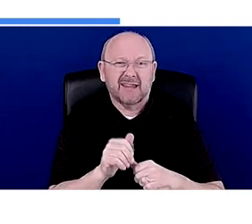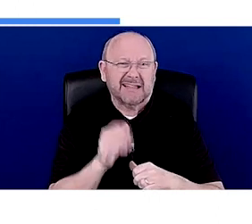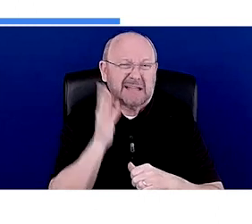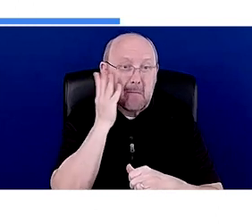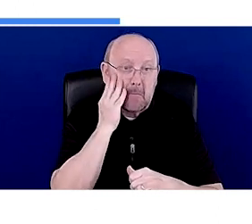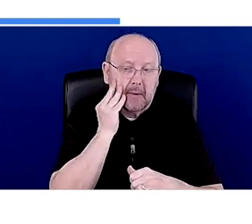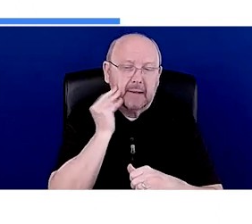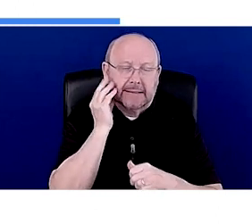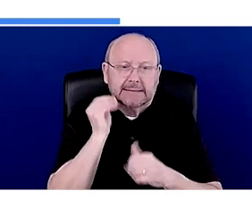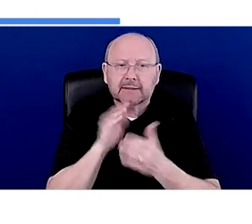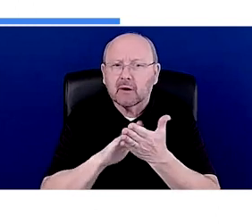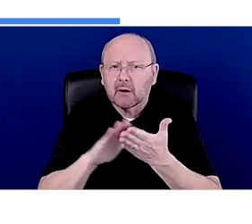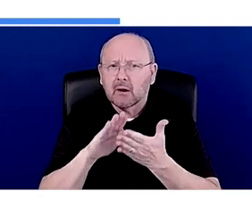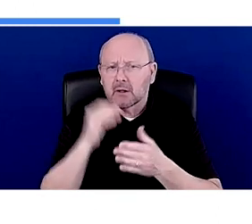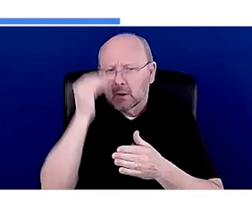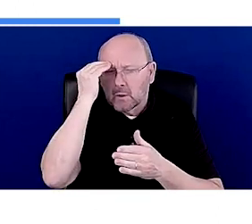Um,